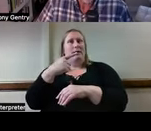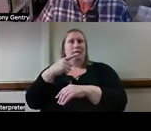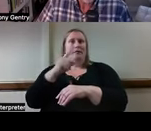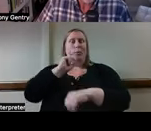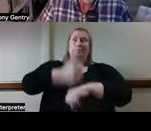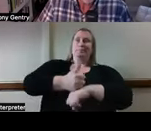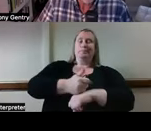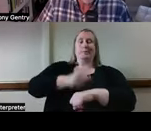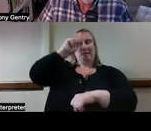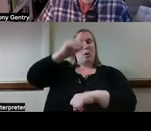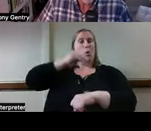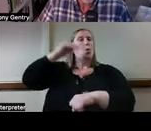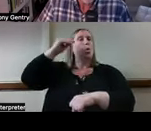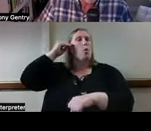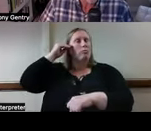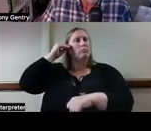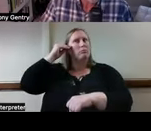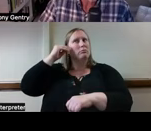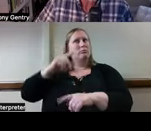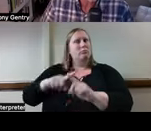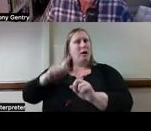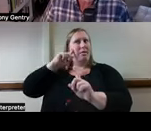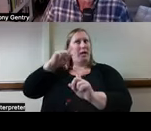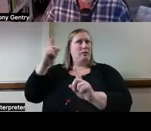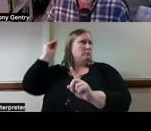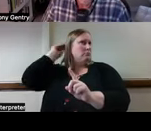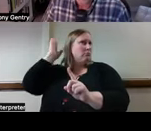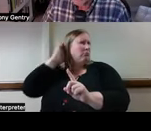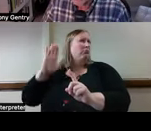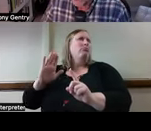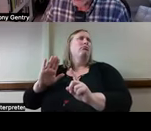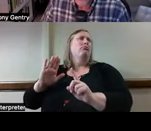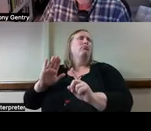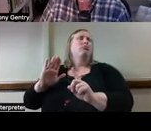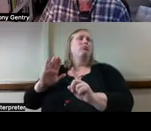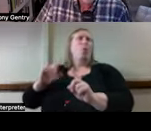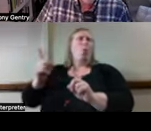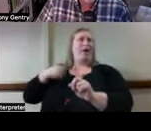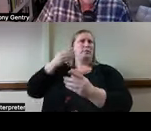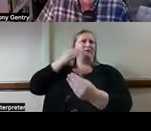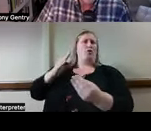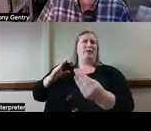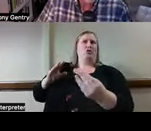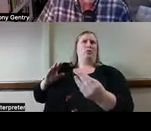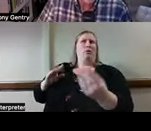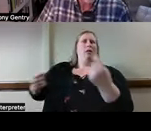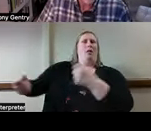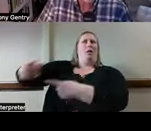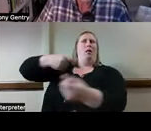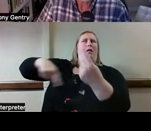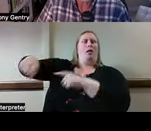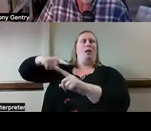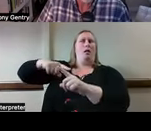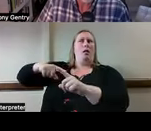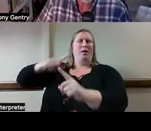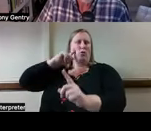to do with our relationships with the technology companies we interact with. But we have to think about it,